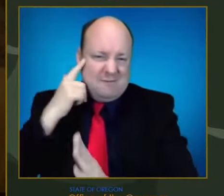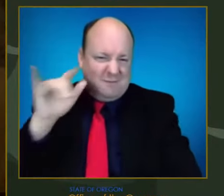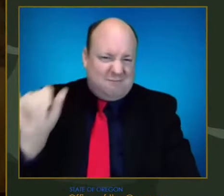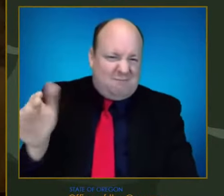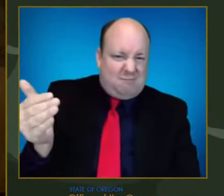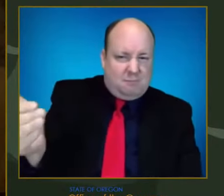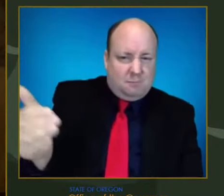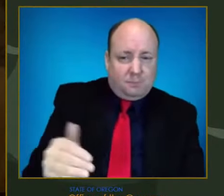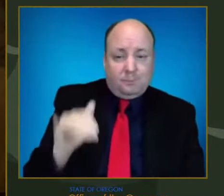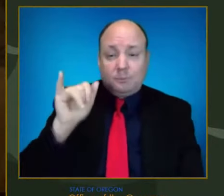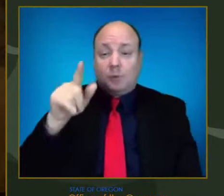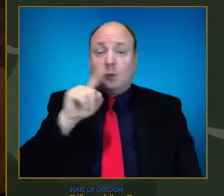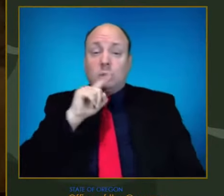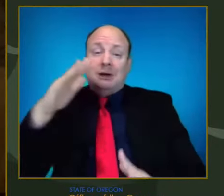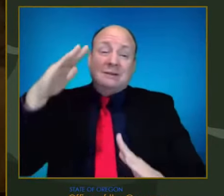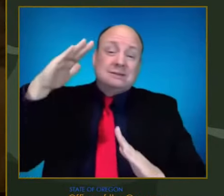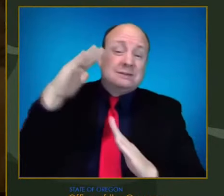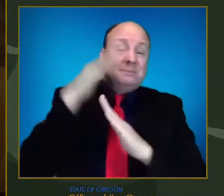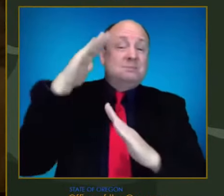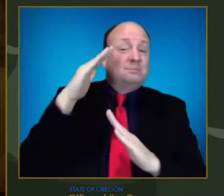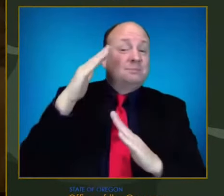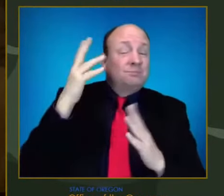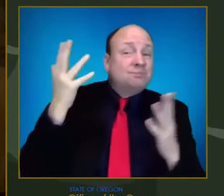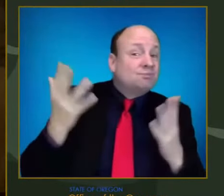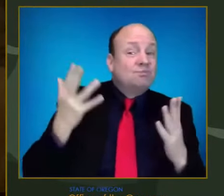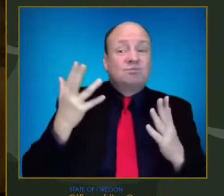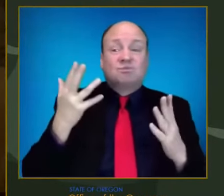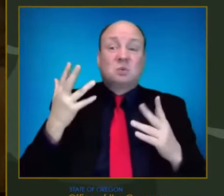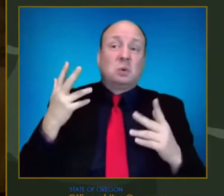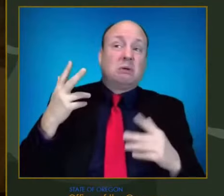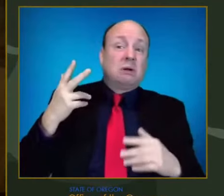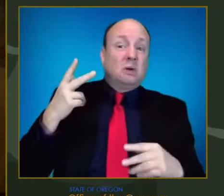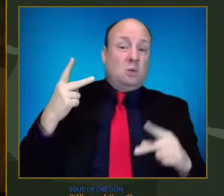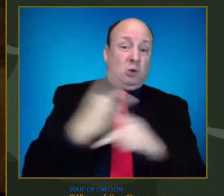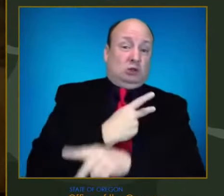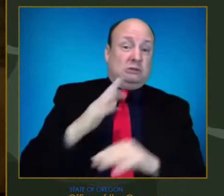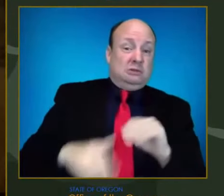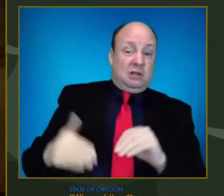hospitalized Oregonians could eclipse the number from Delta surge in September.